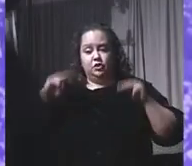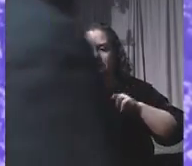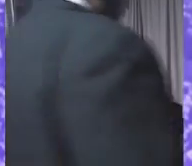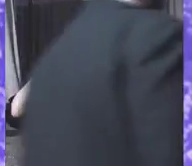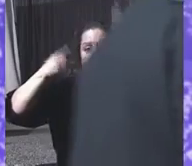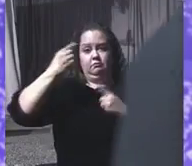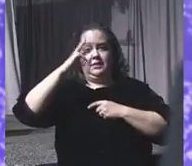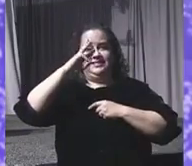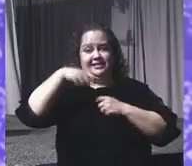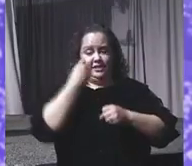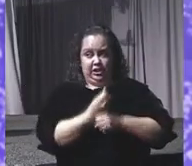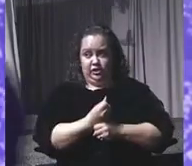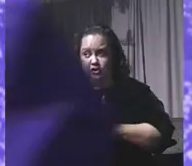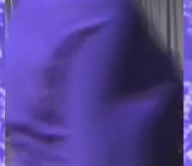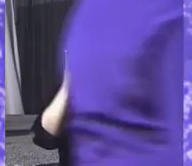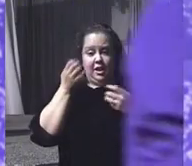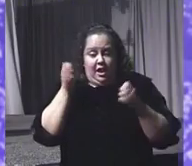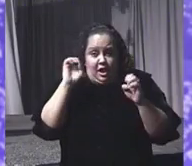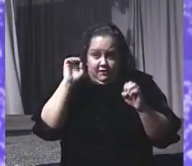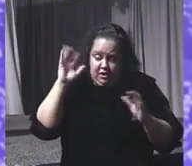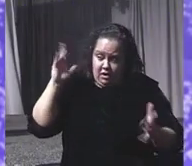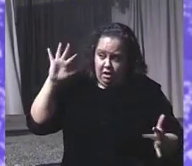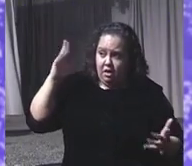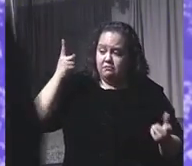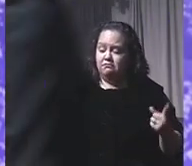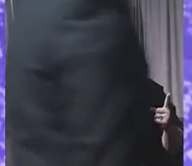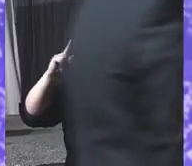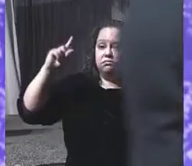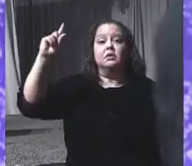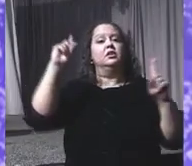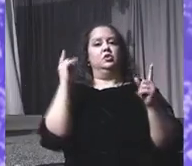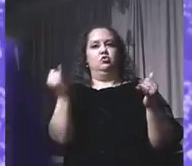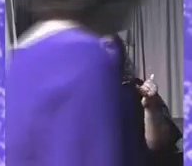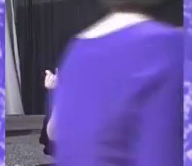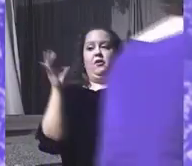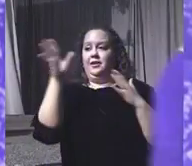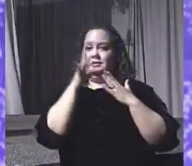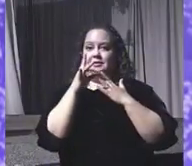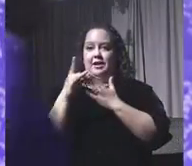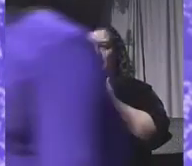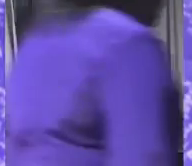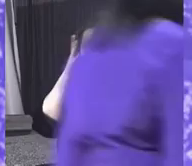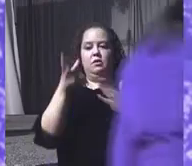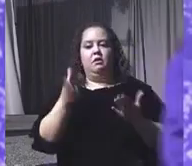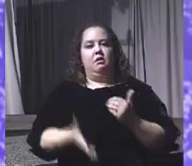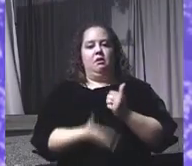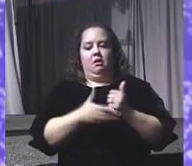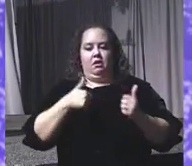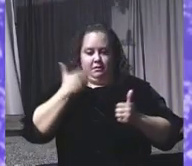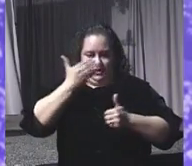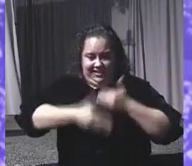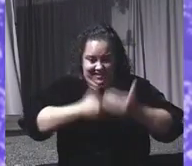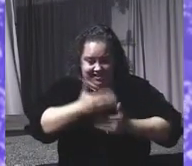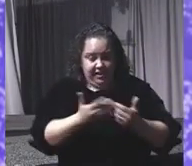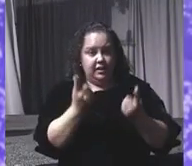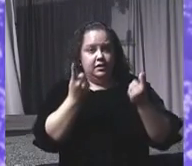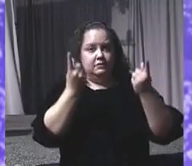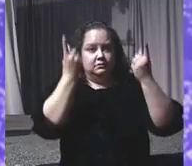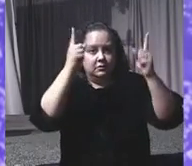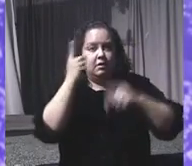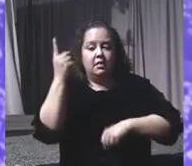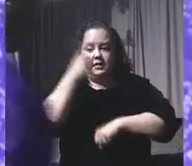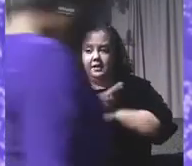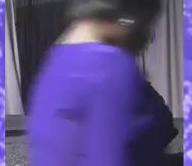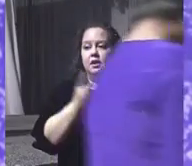efforts have brought us this moment, and his guidance will take us to the day when the National Museum of African